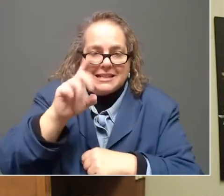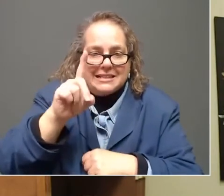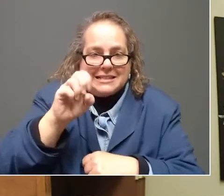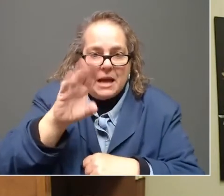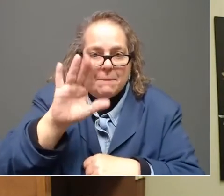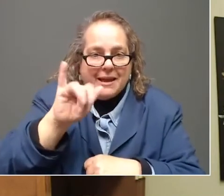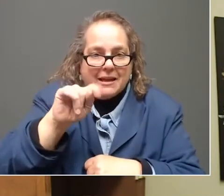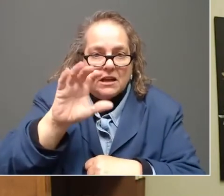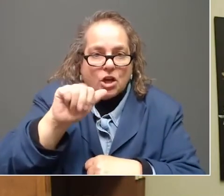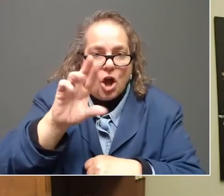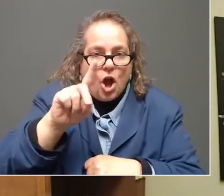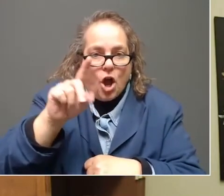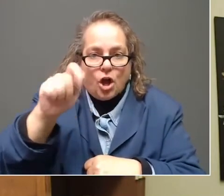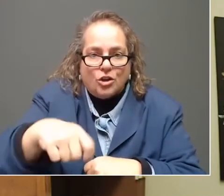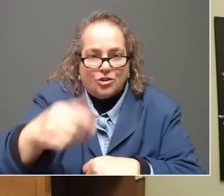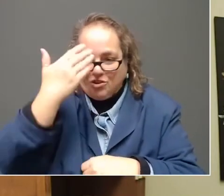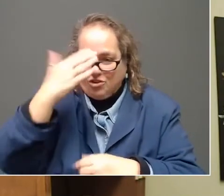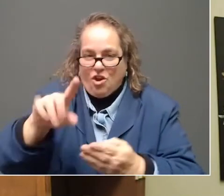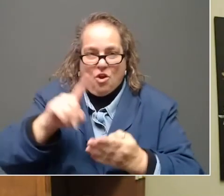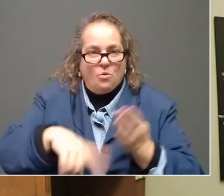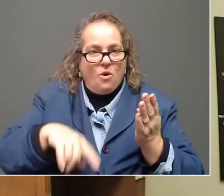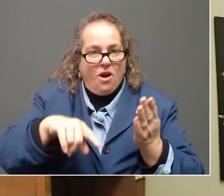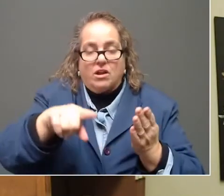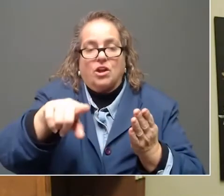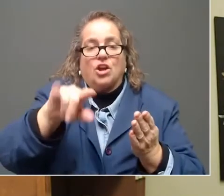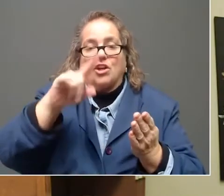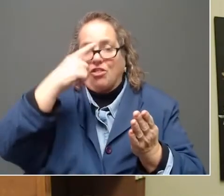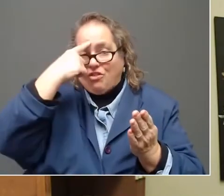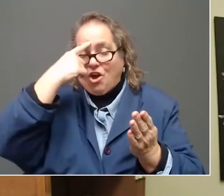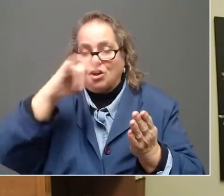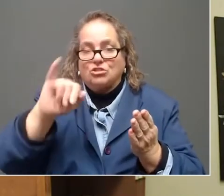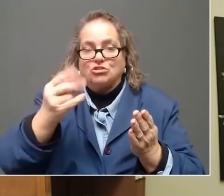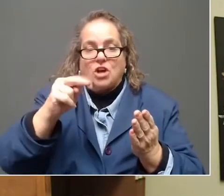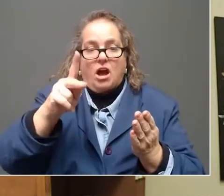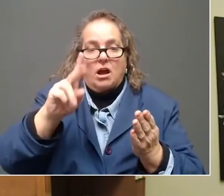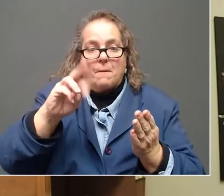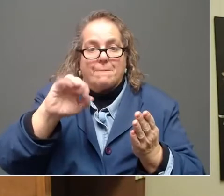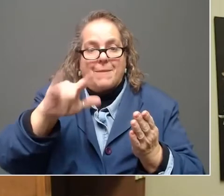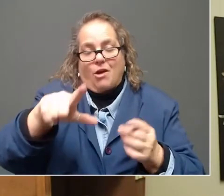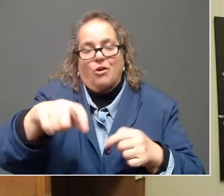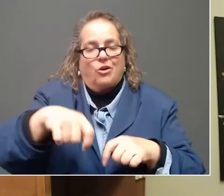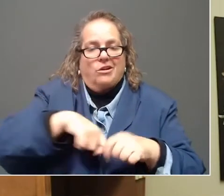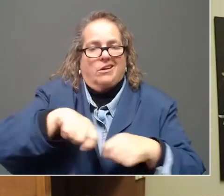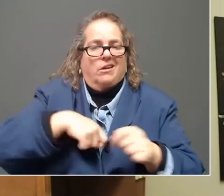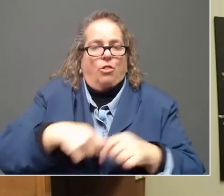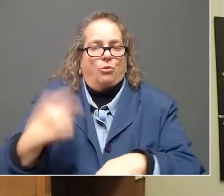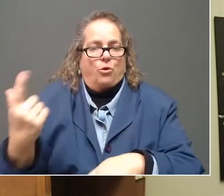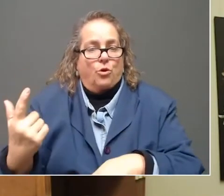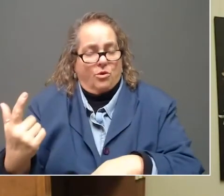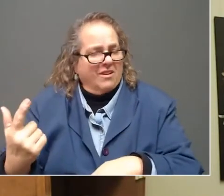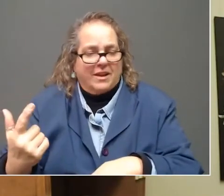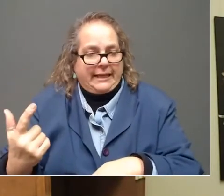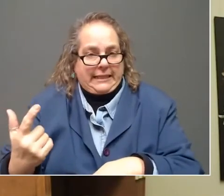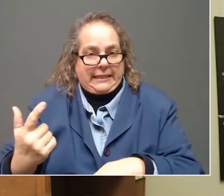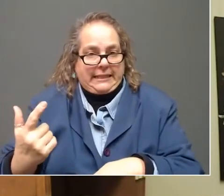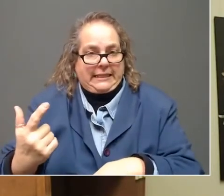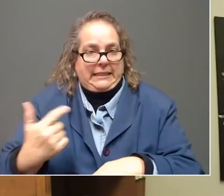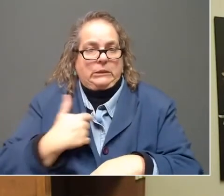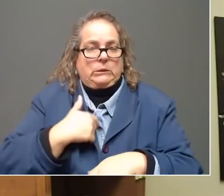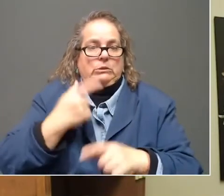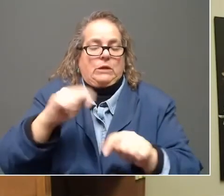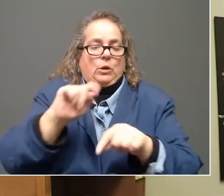was. You thought it was junk mail. You threw it out. We are working through those issues to get those benefits now